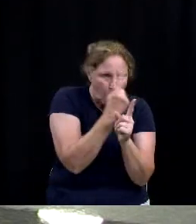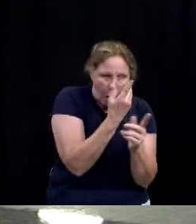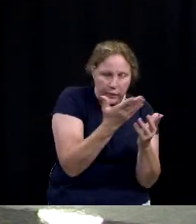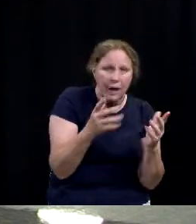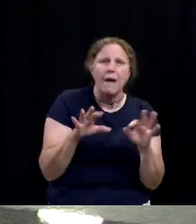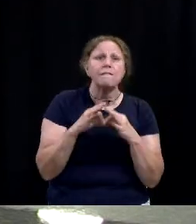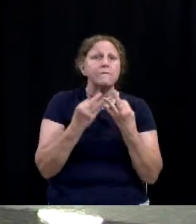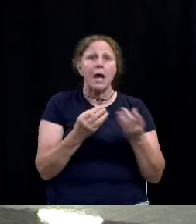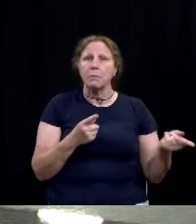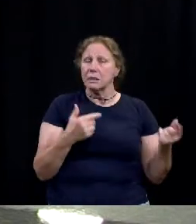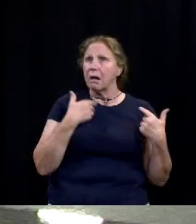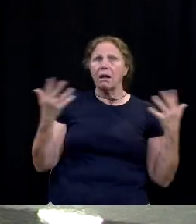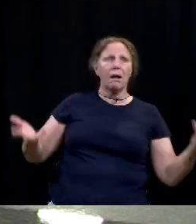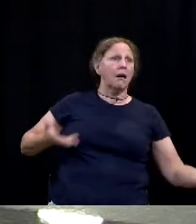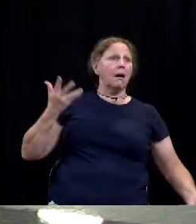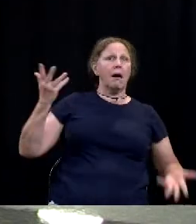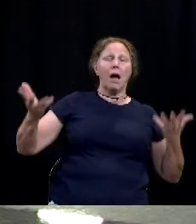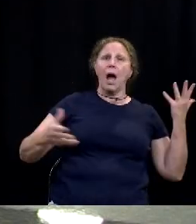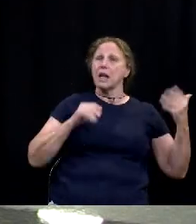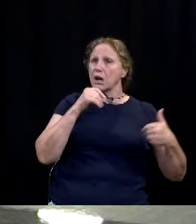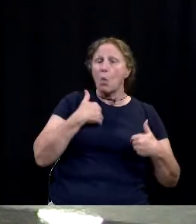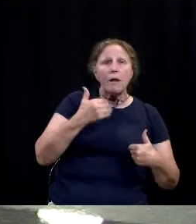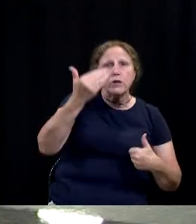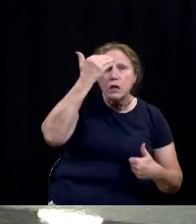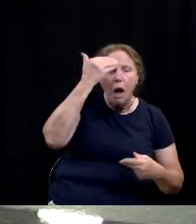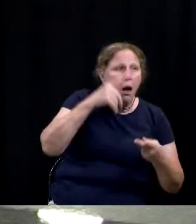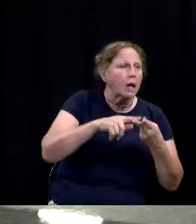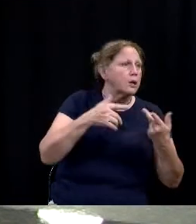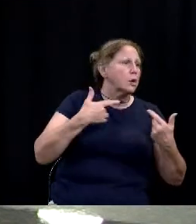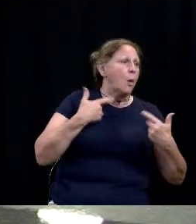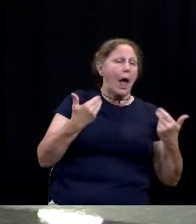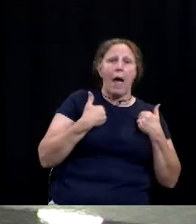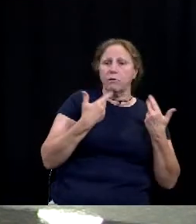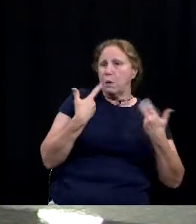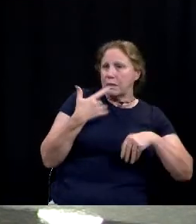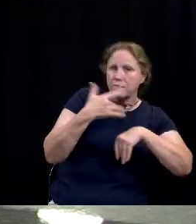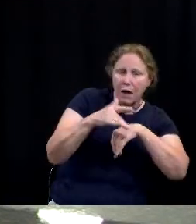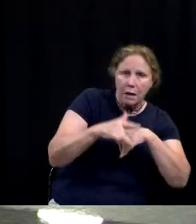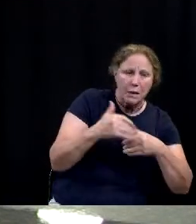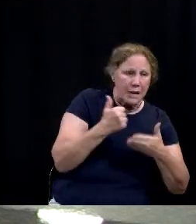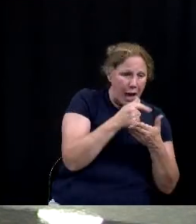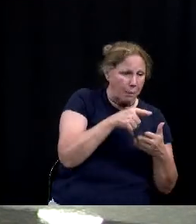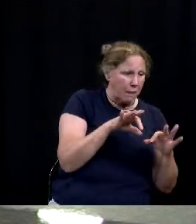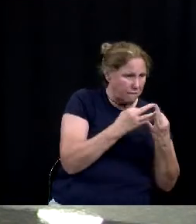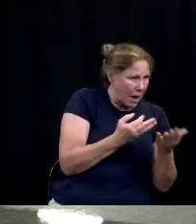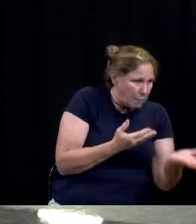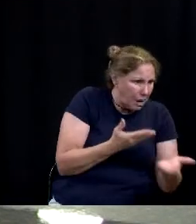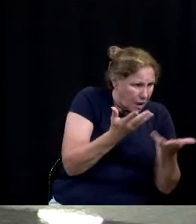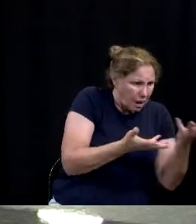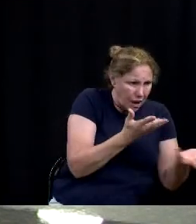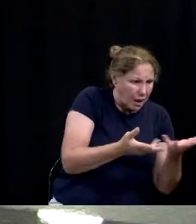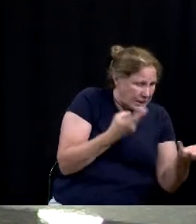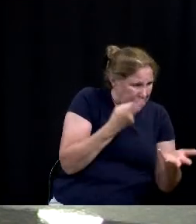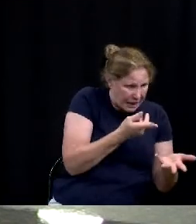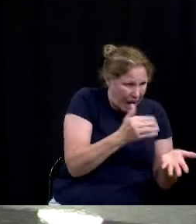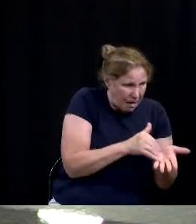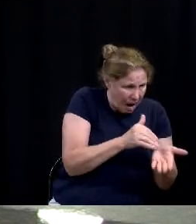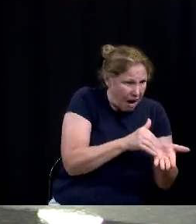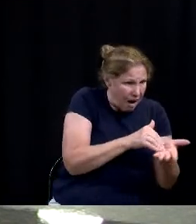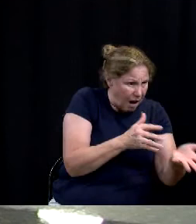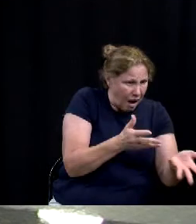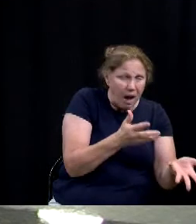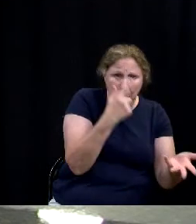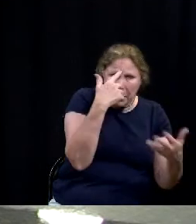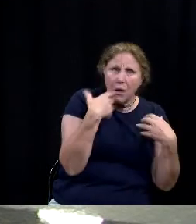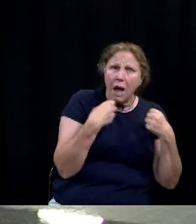just don't have the resources or the knowledge to help members of their own family that are going through these through these mental health issues